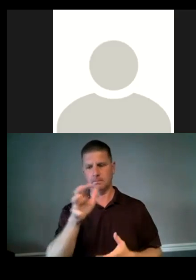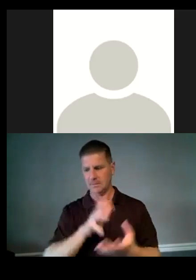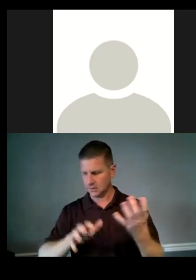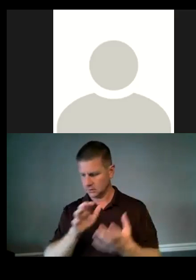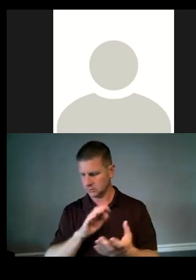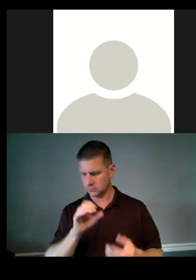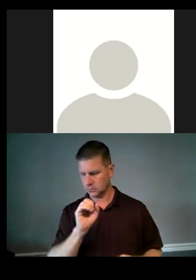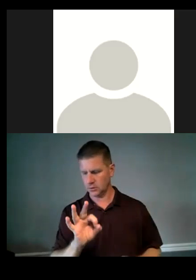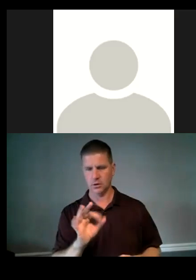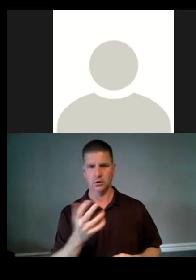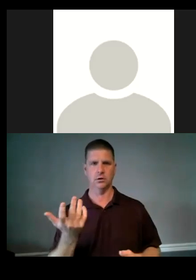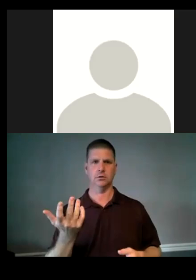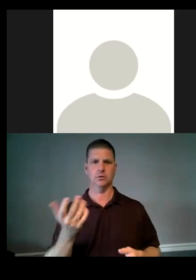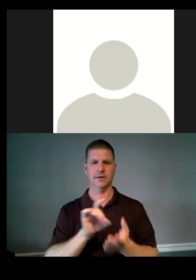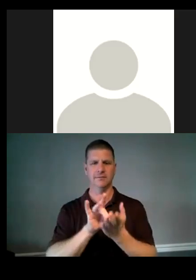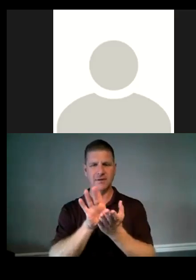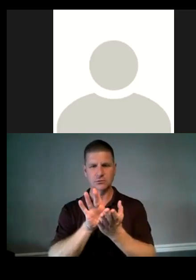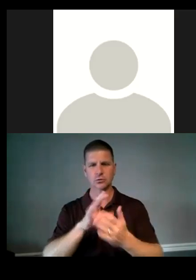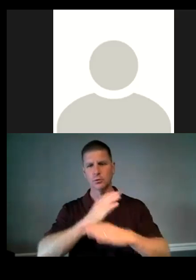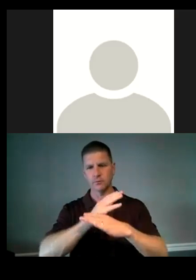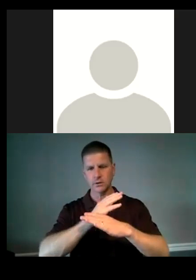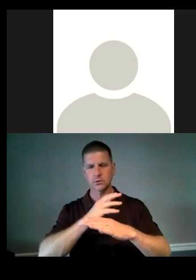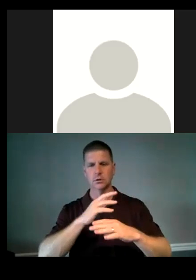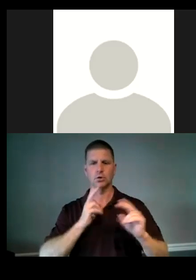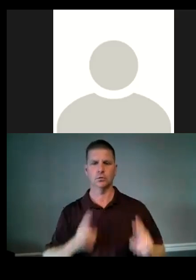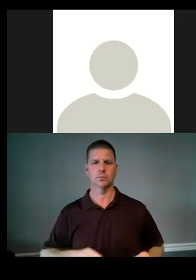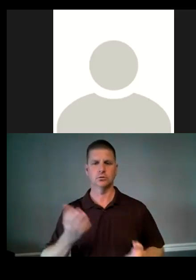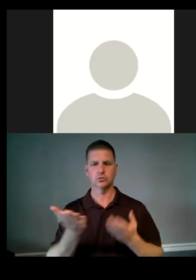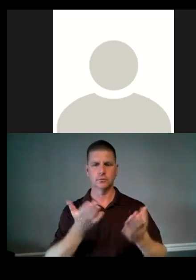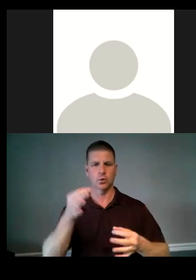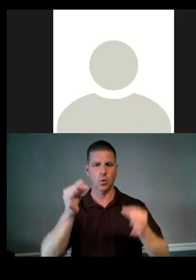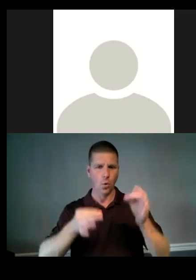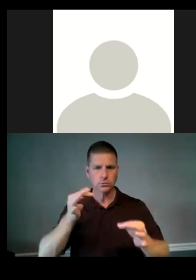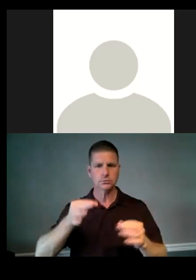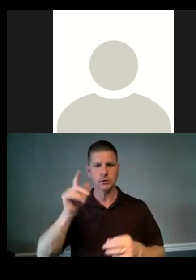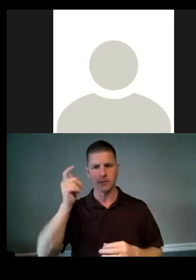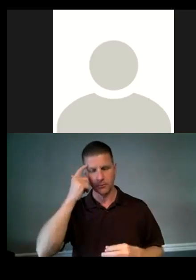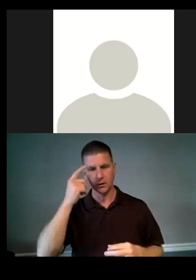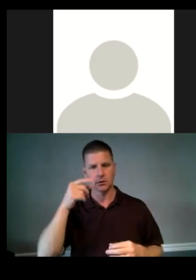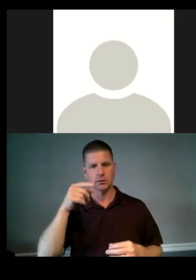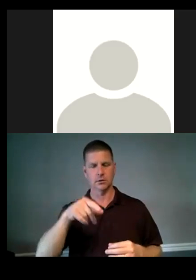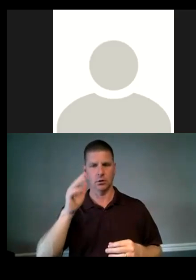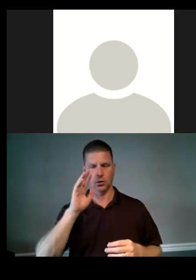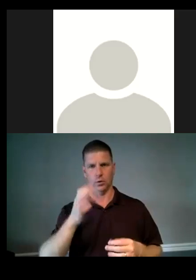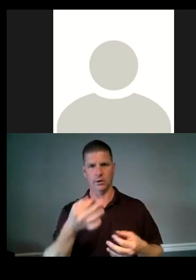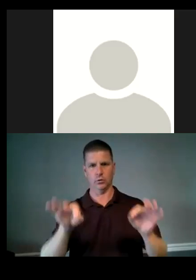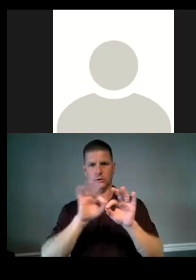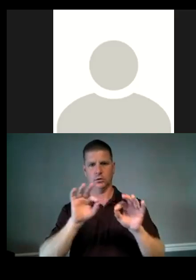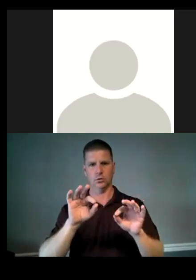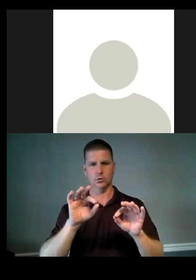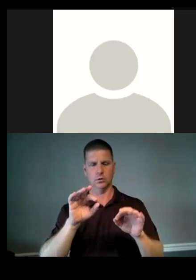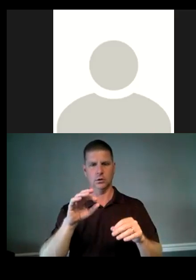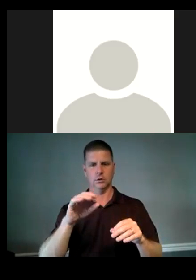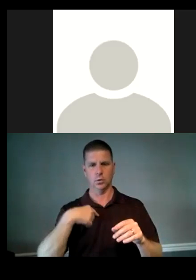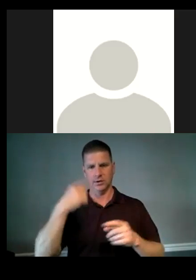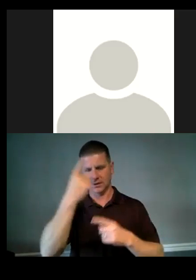uh, eviction prevention groups, human services, courts and government. Um, this is going to be critical, um, as we, you